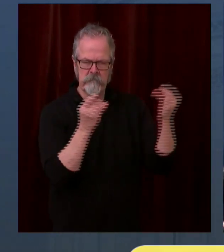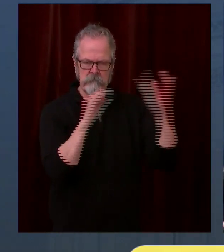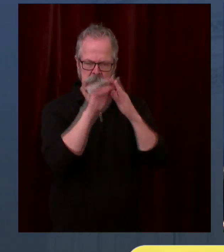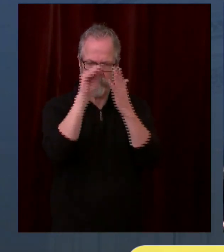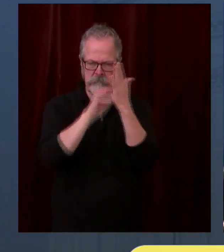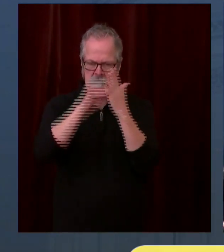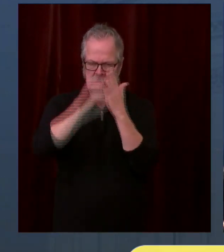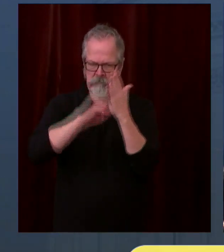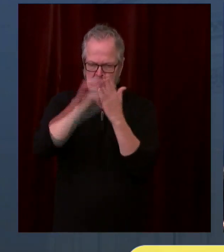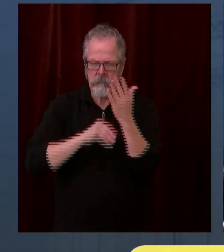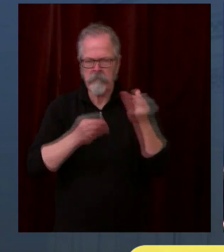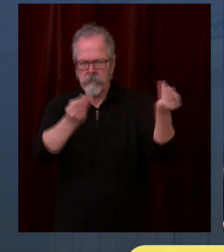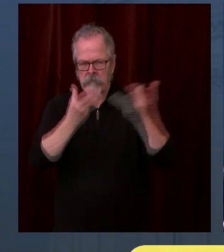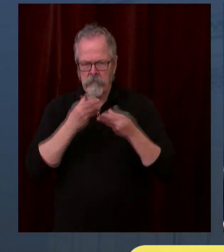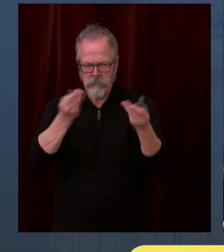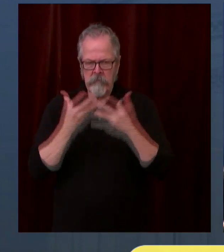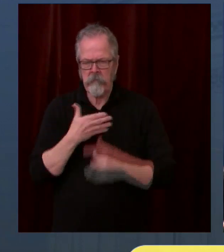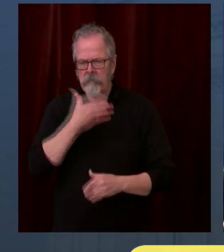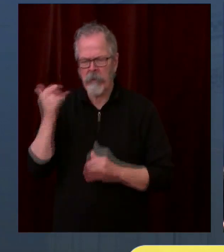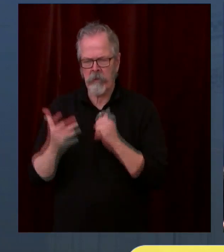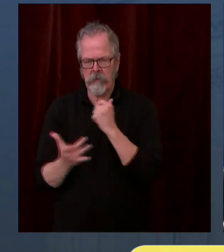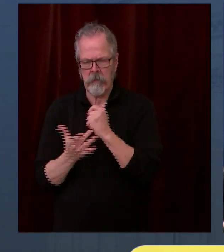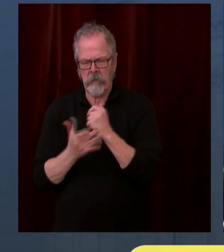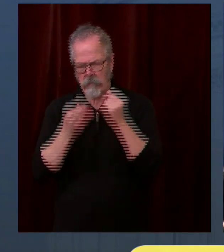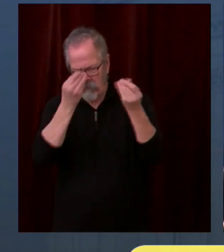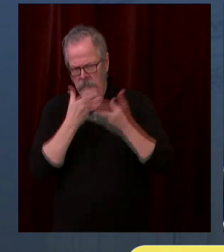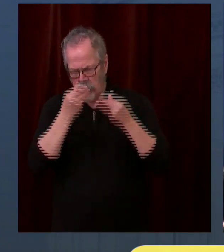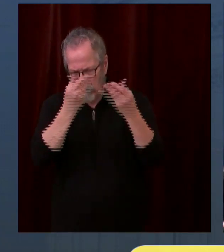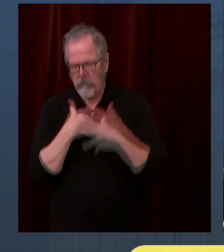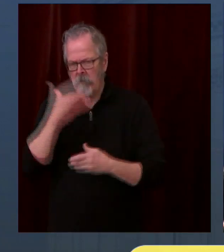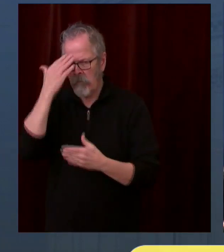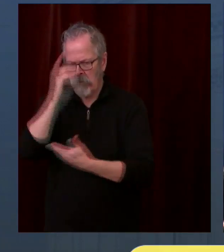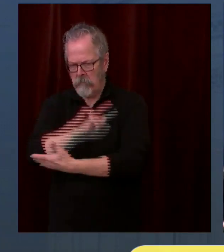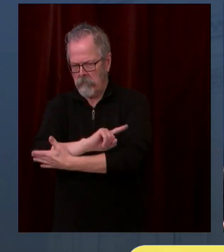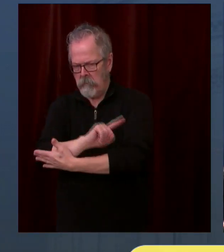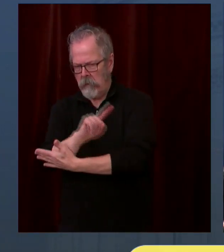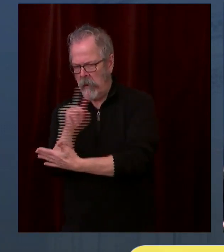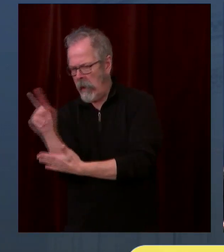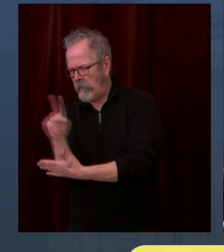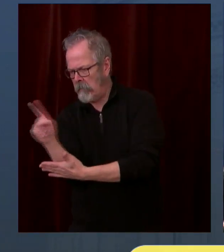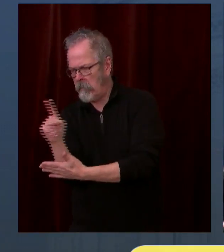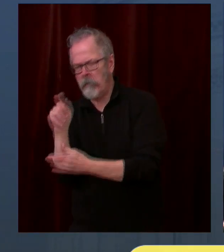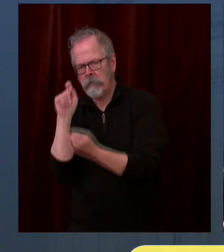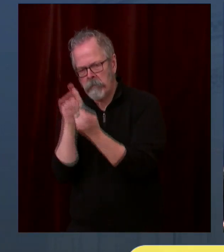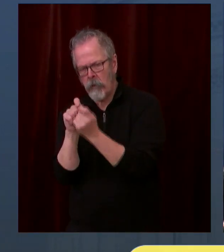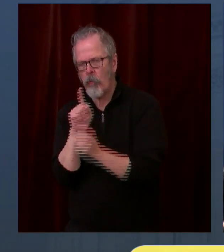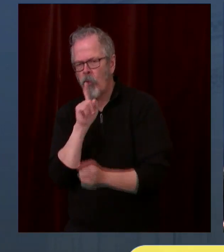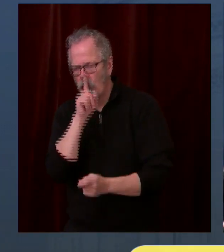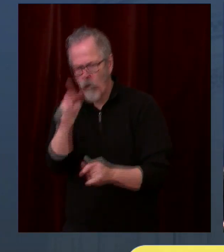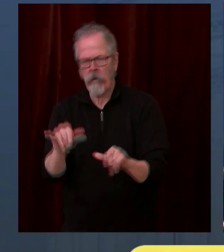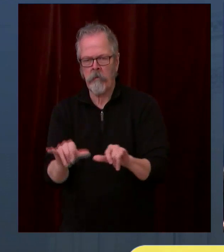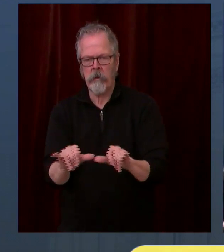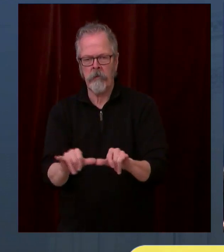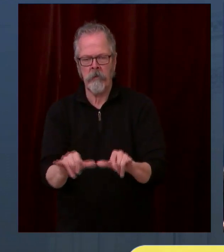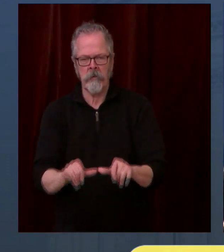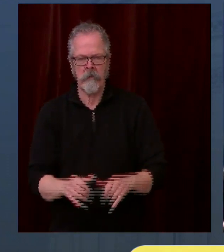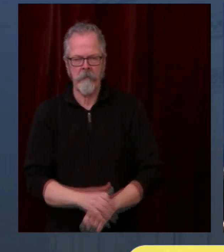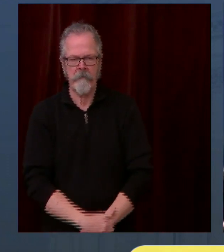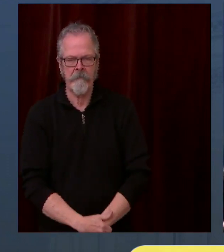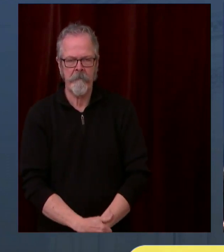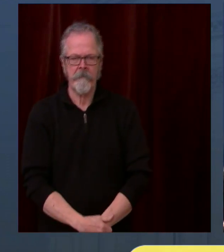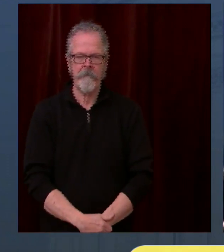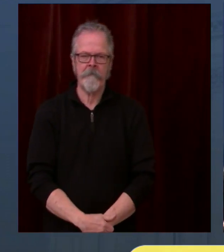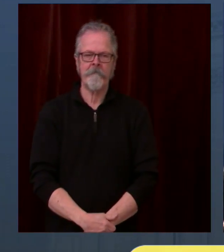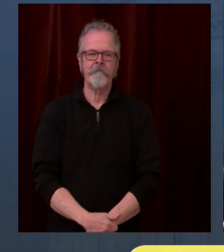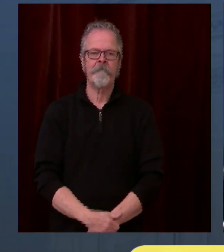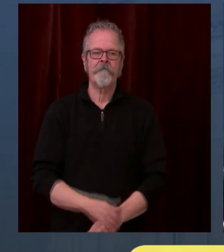companies like Kaiser who have expertise in the mass vac sites to help. And we need some of the volunteers, their